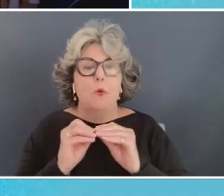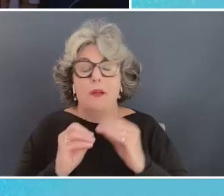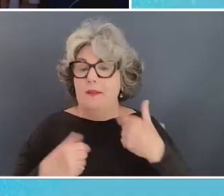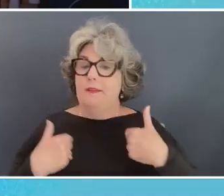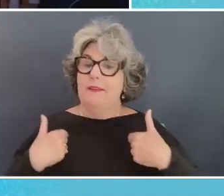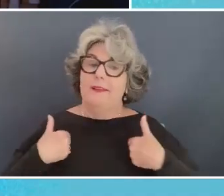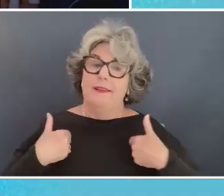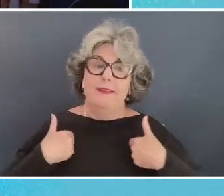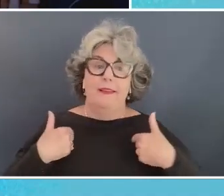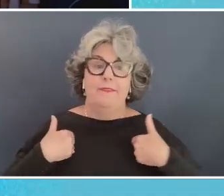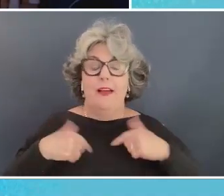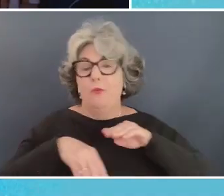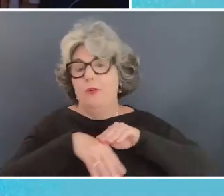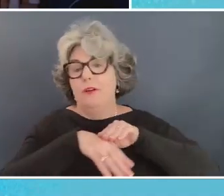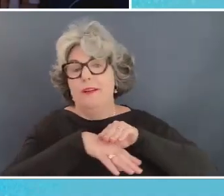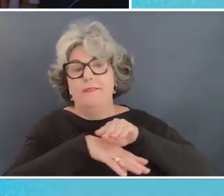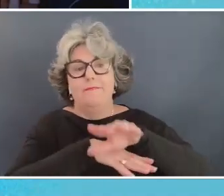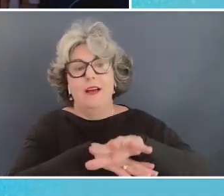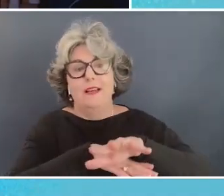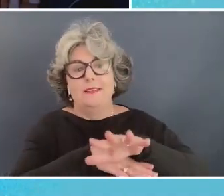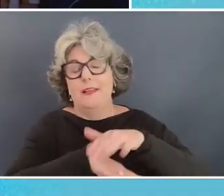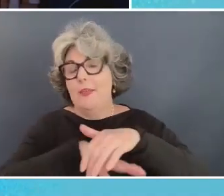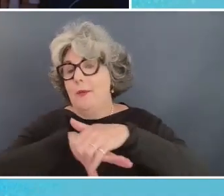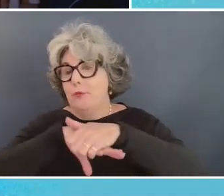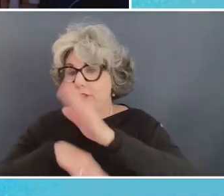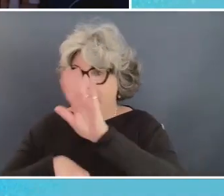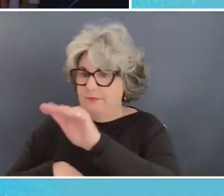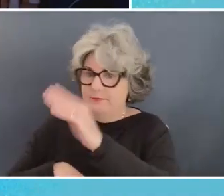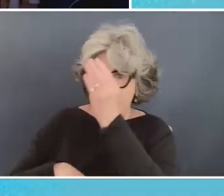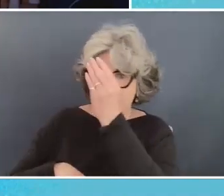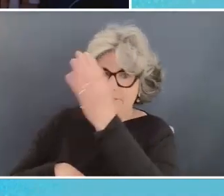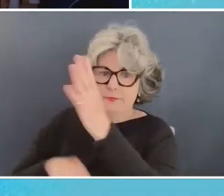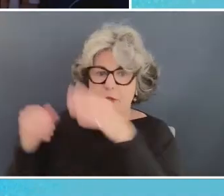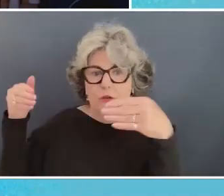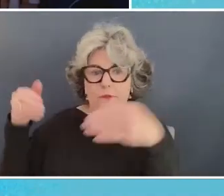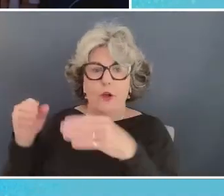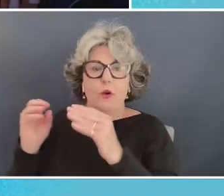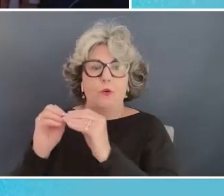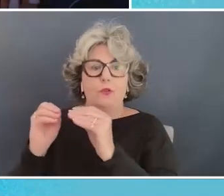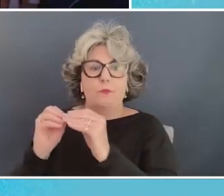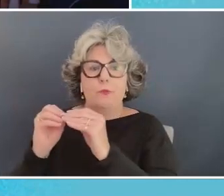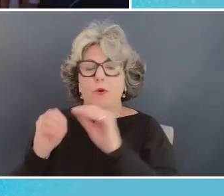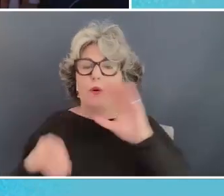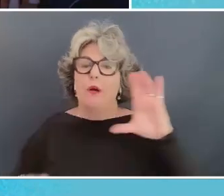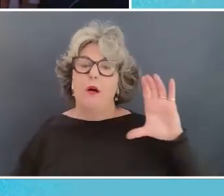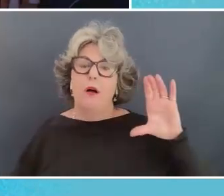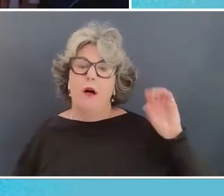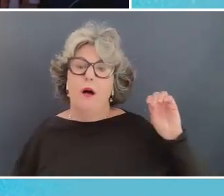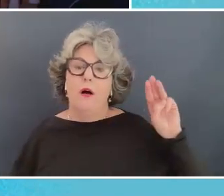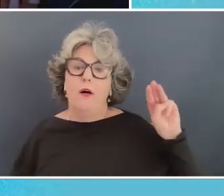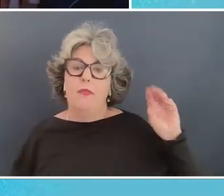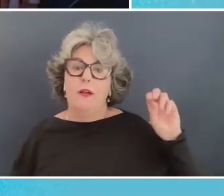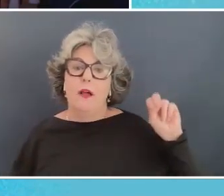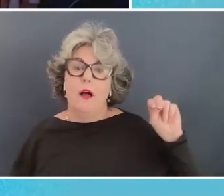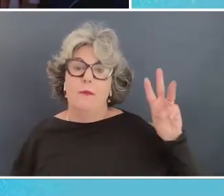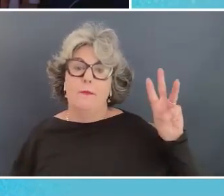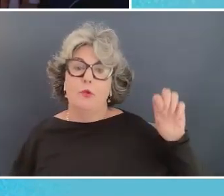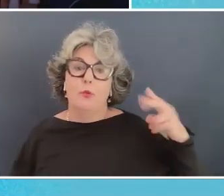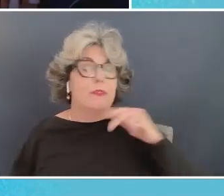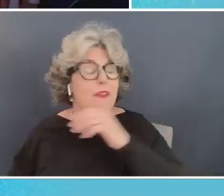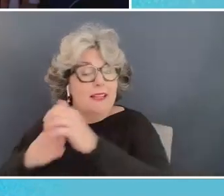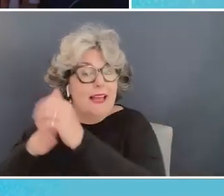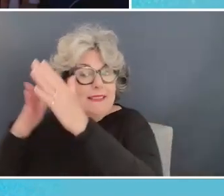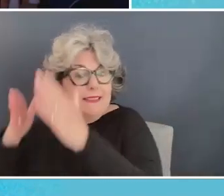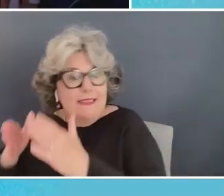i were were advising uh the british i would say they need to focus much more on the commonwealth now not as the leader but as